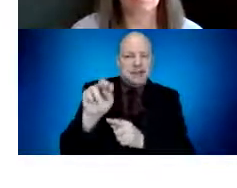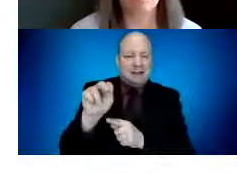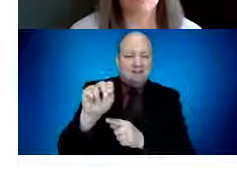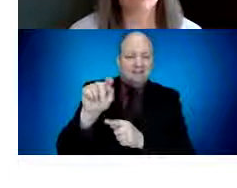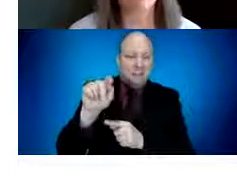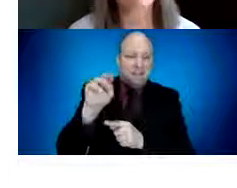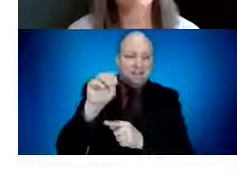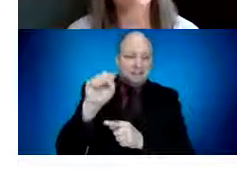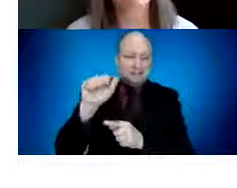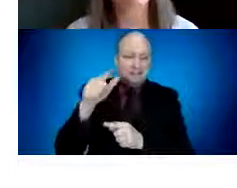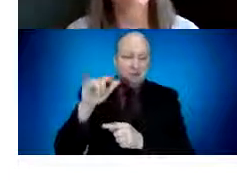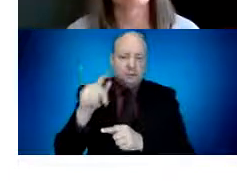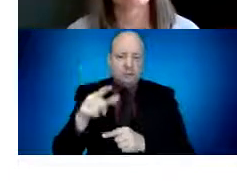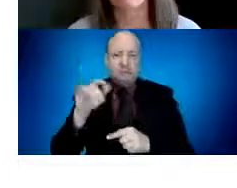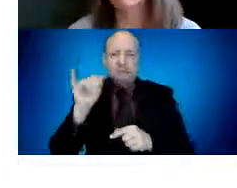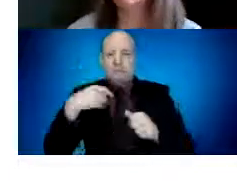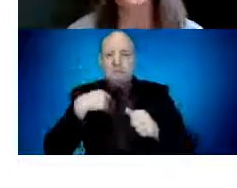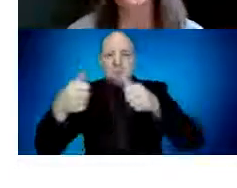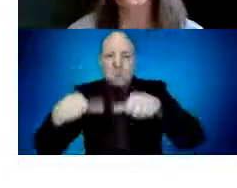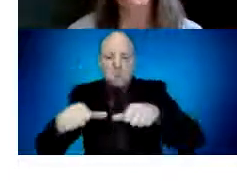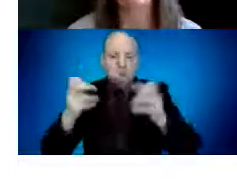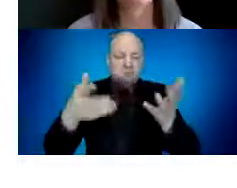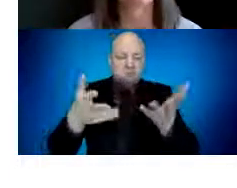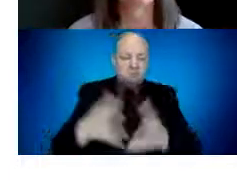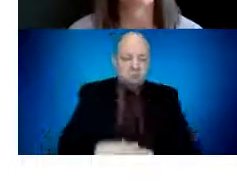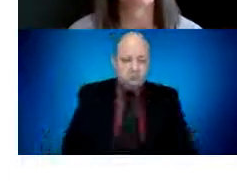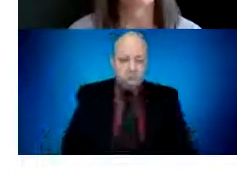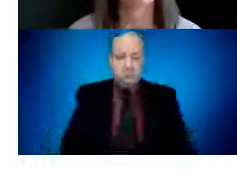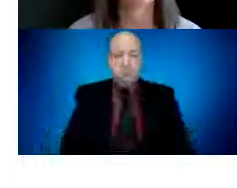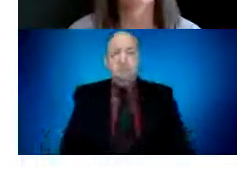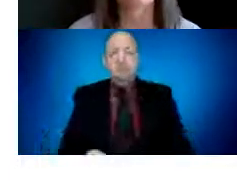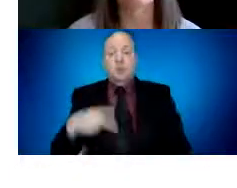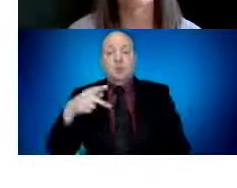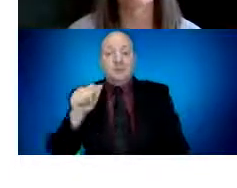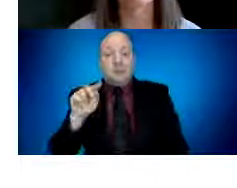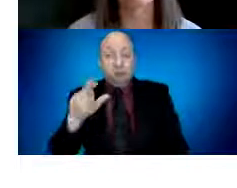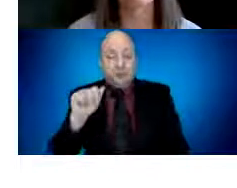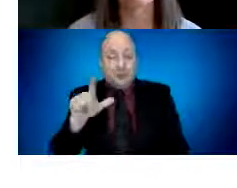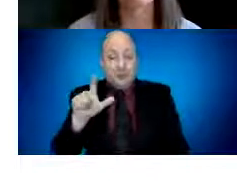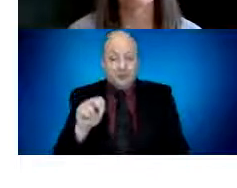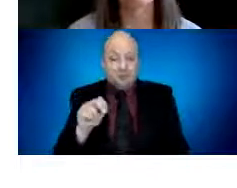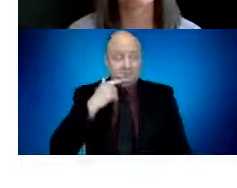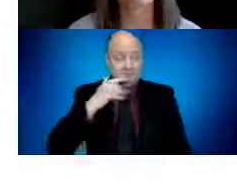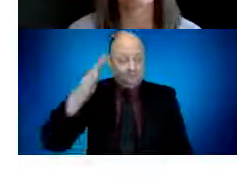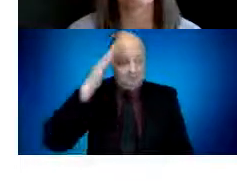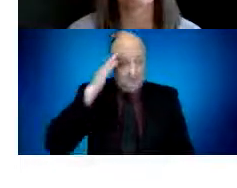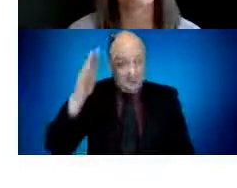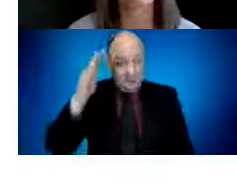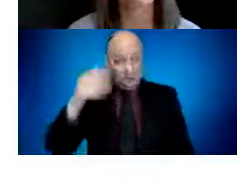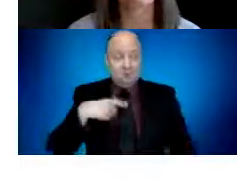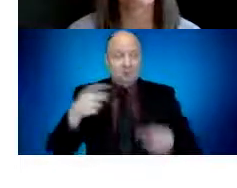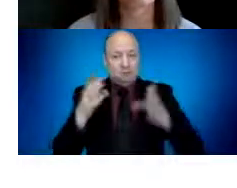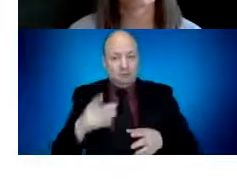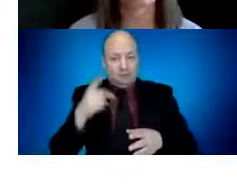Director Allen. Great. Thanks, Delia. Good morning. I'm Patrick Allen, Director of the Oregon Health Authority. And as Delia indicated, I'm joined today